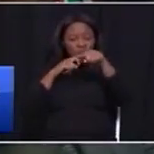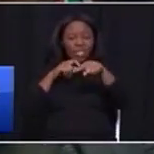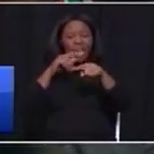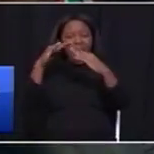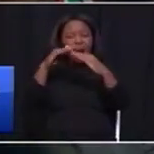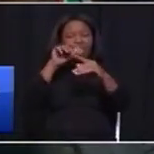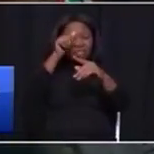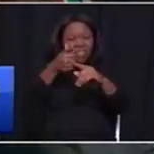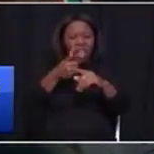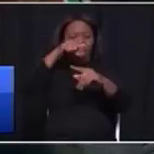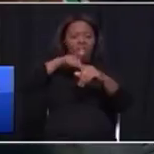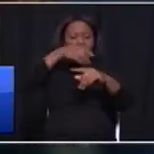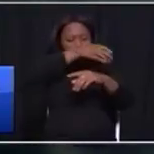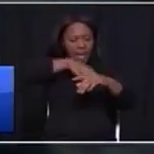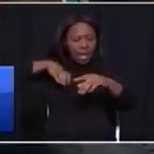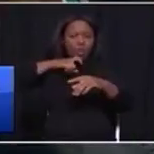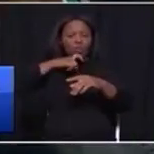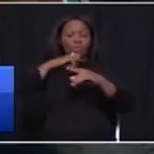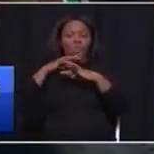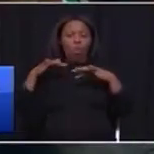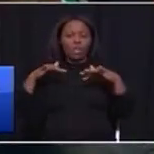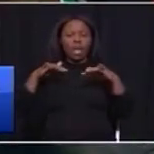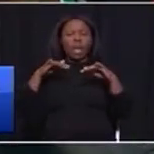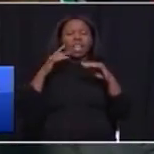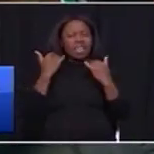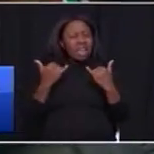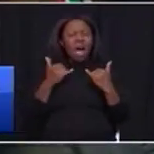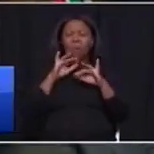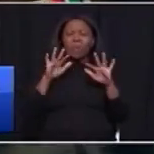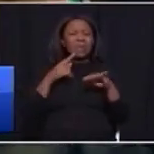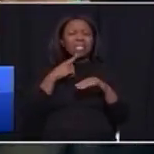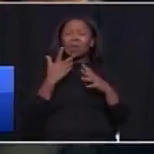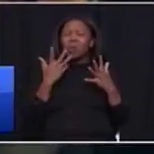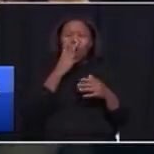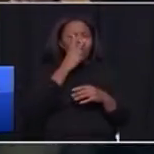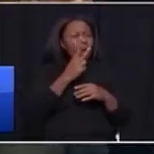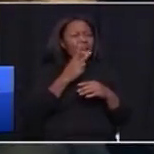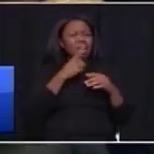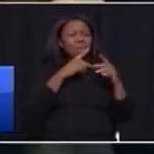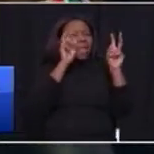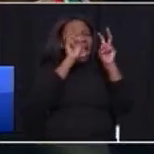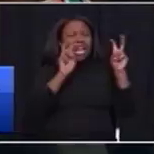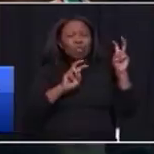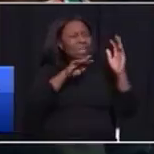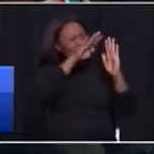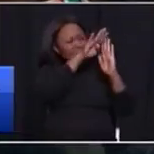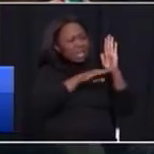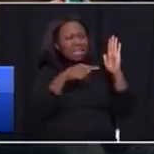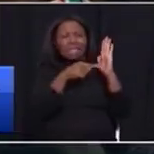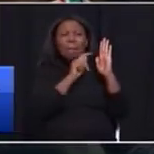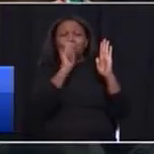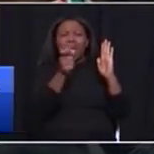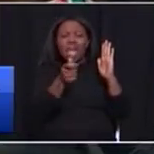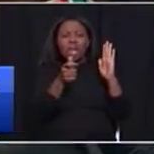into houses where they say, the elderly people say, look how much I'm paying for electricity, but only to find out that